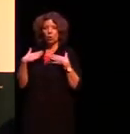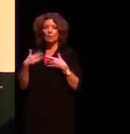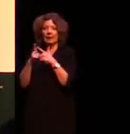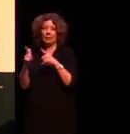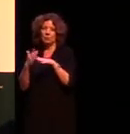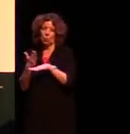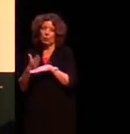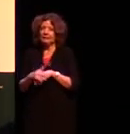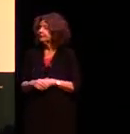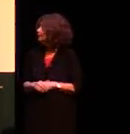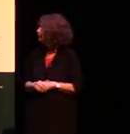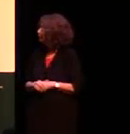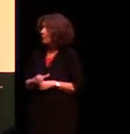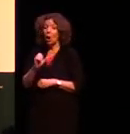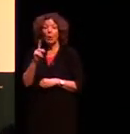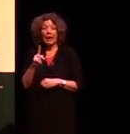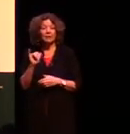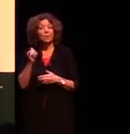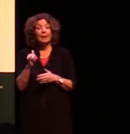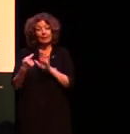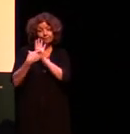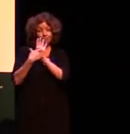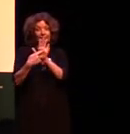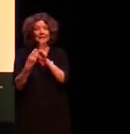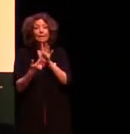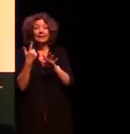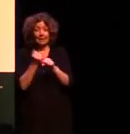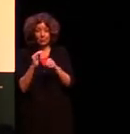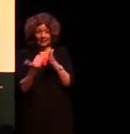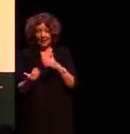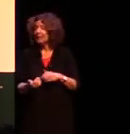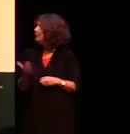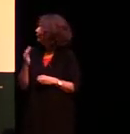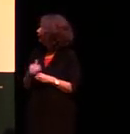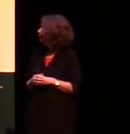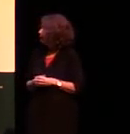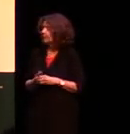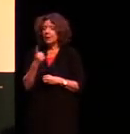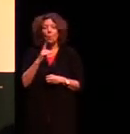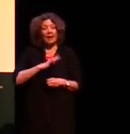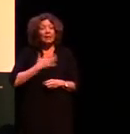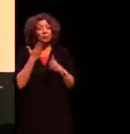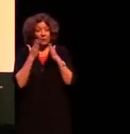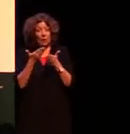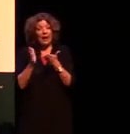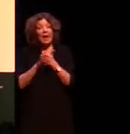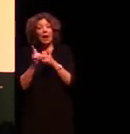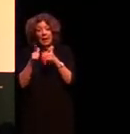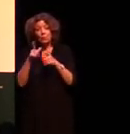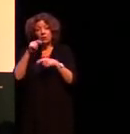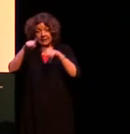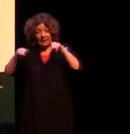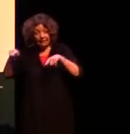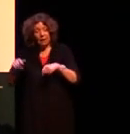works okay so let me give you some examples one interesting way in which languages can